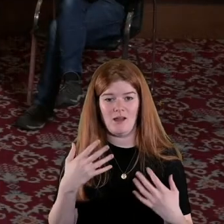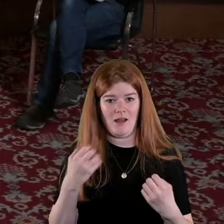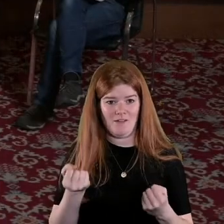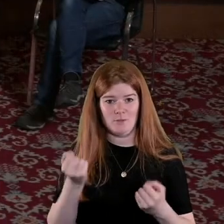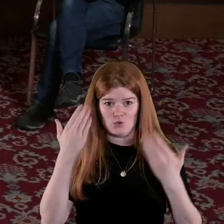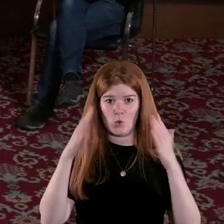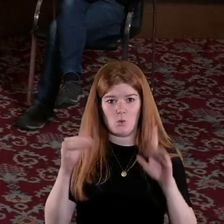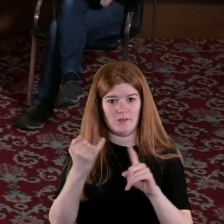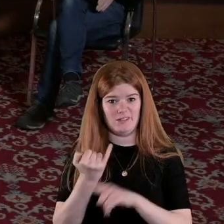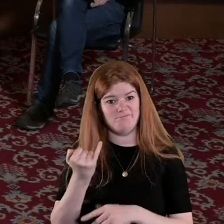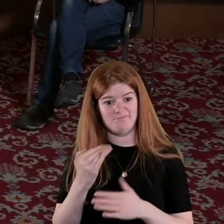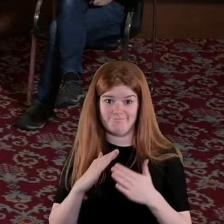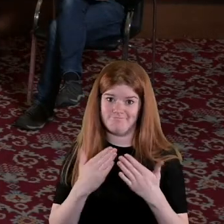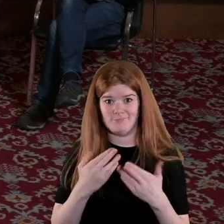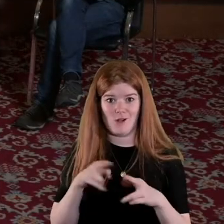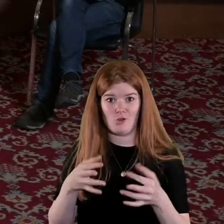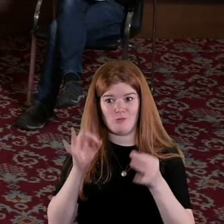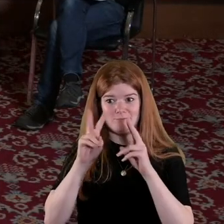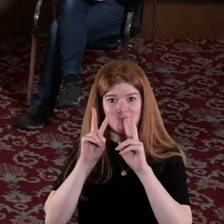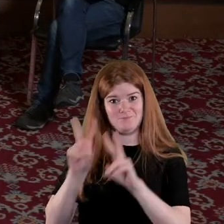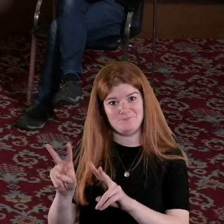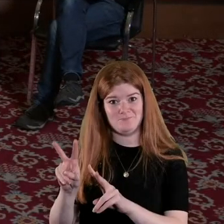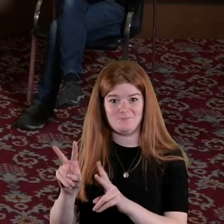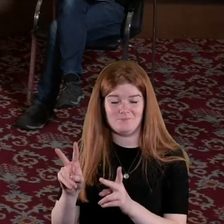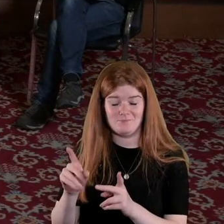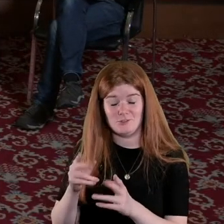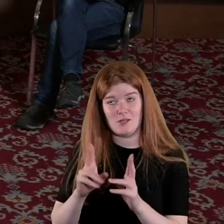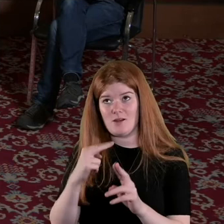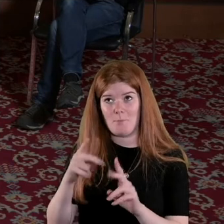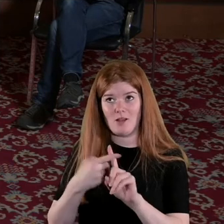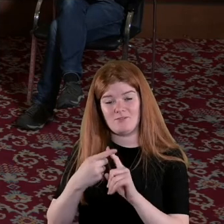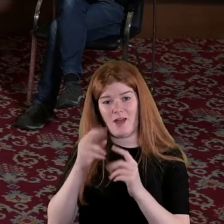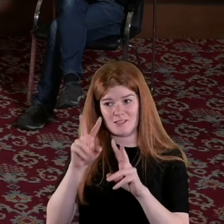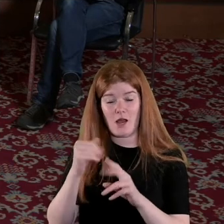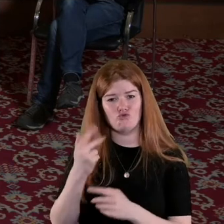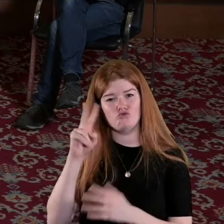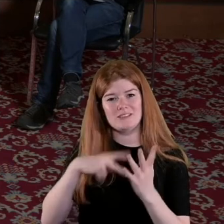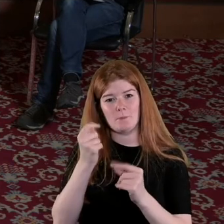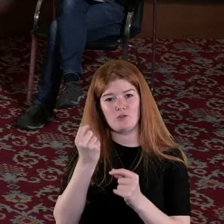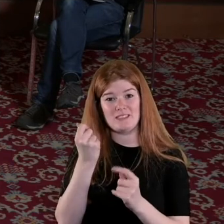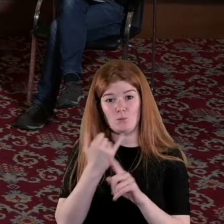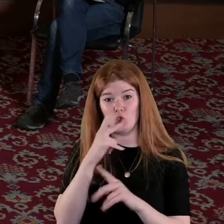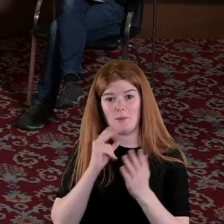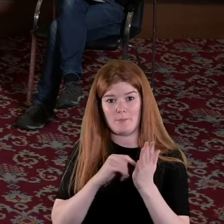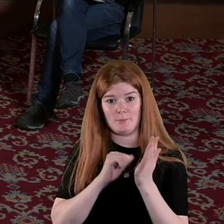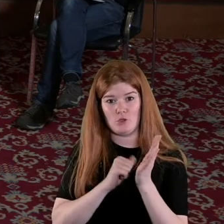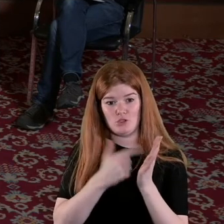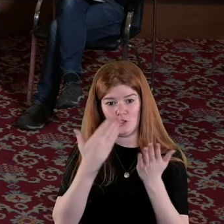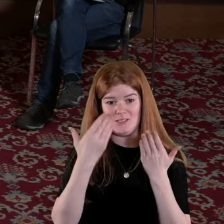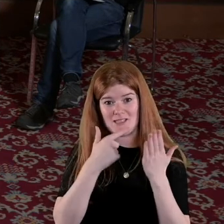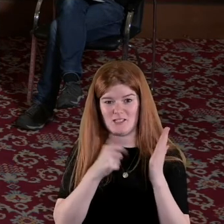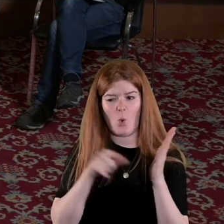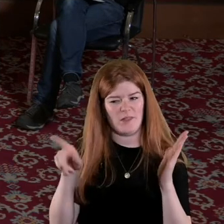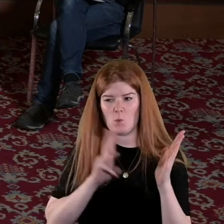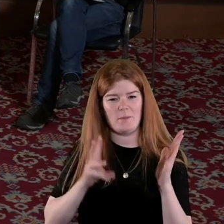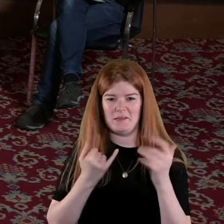presented in a less than I suppose positive light shall we say I read something recently in a newspaper that suggested you know she